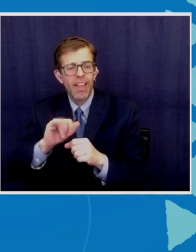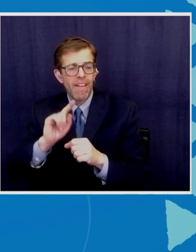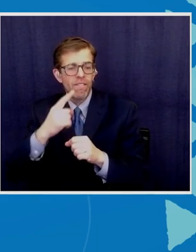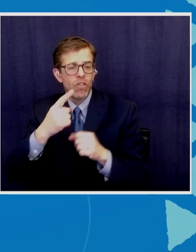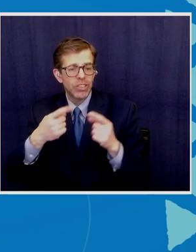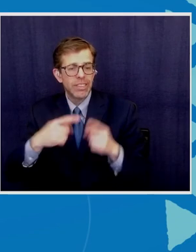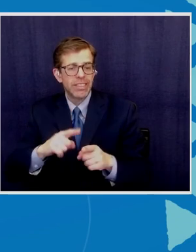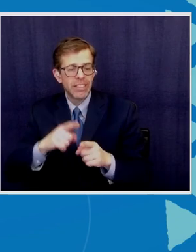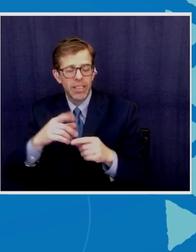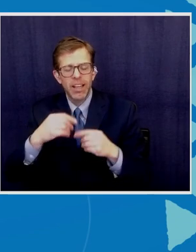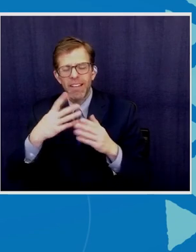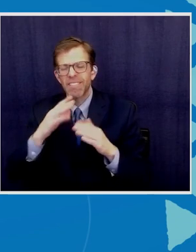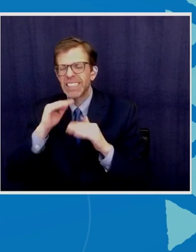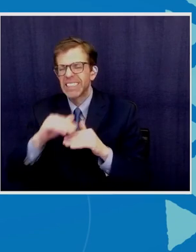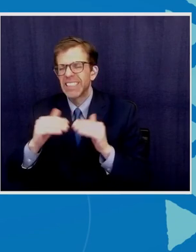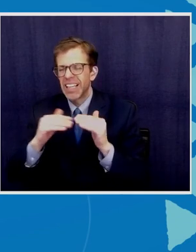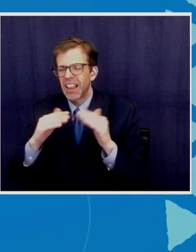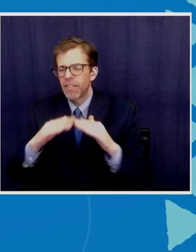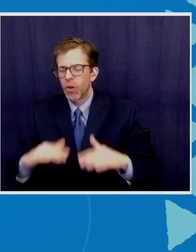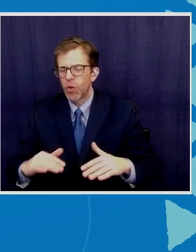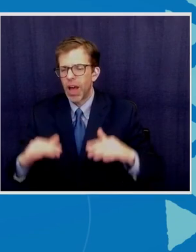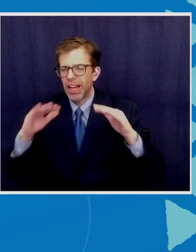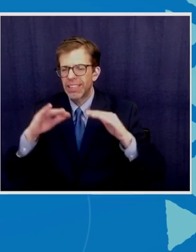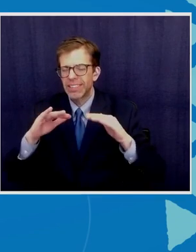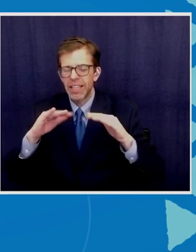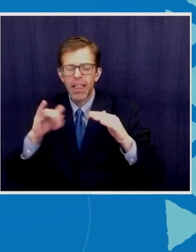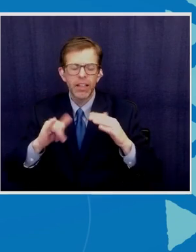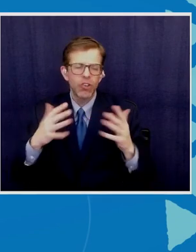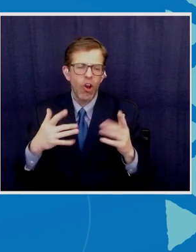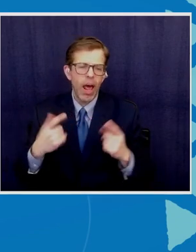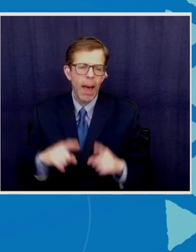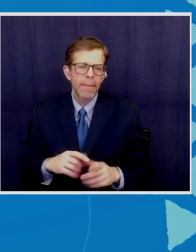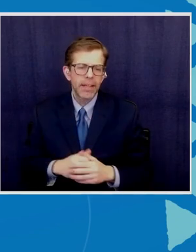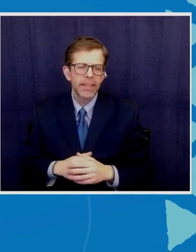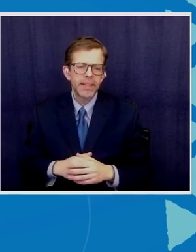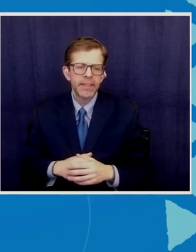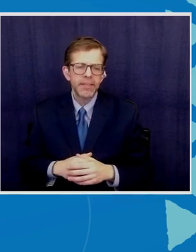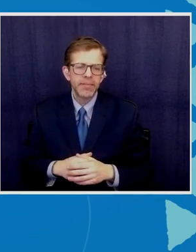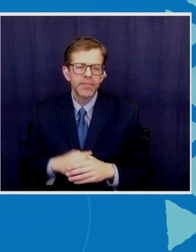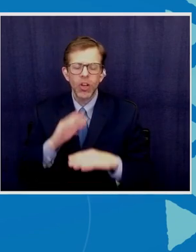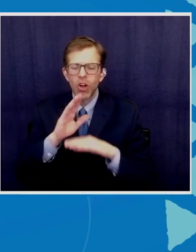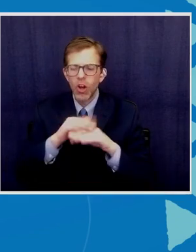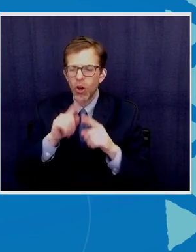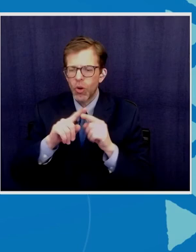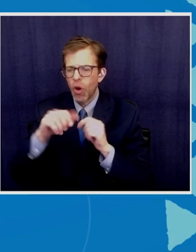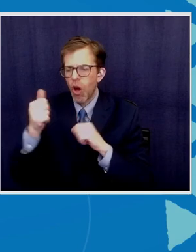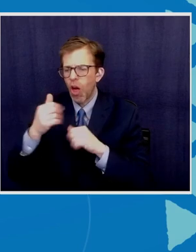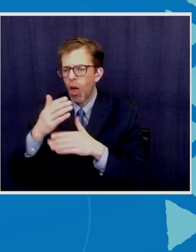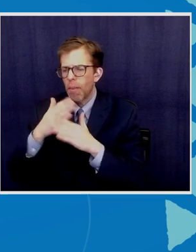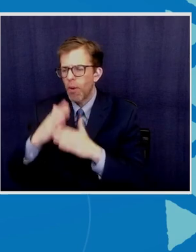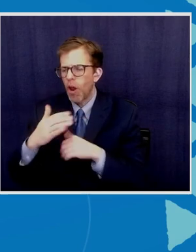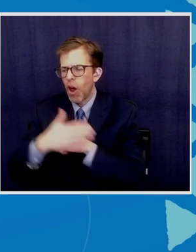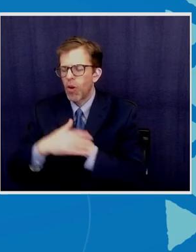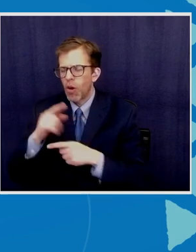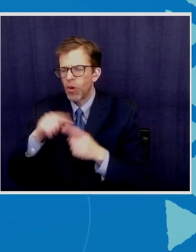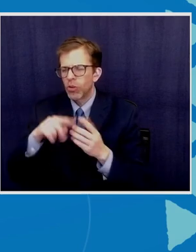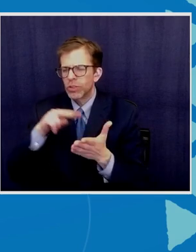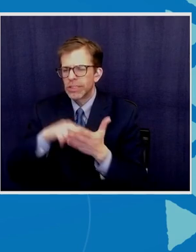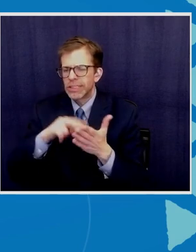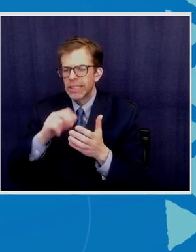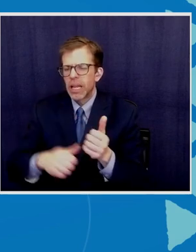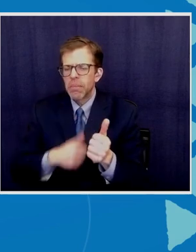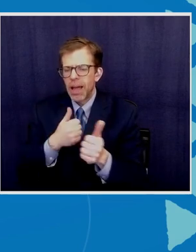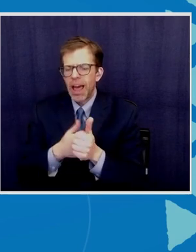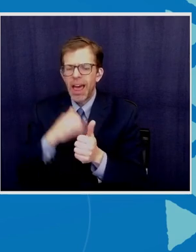level rise is already happening. And calling to other partner countries to stand behind that declaration